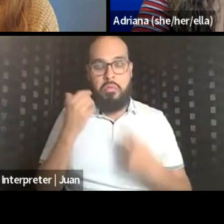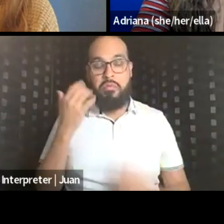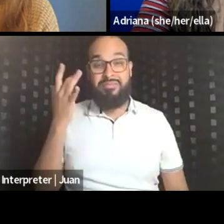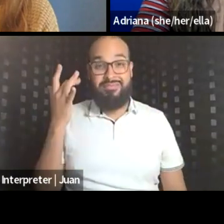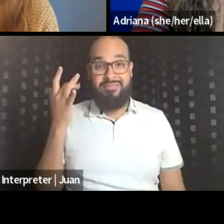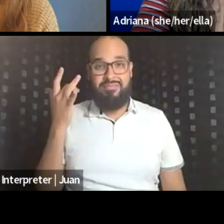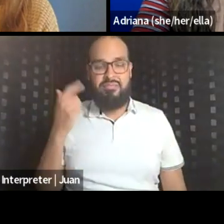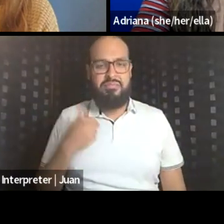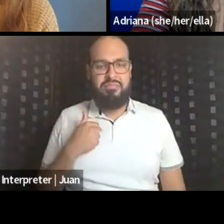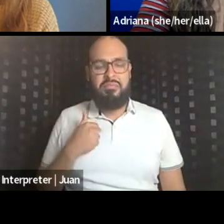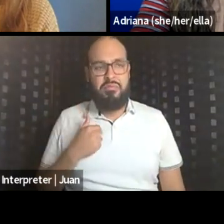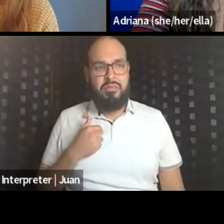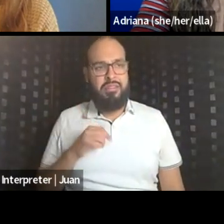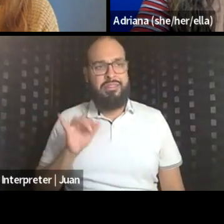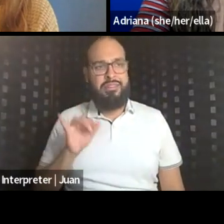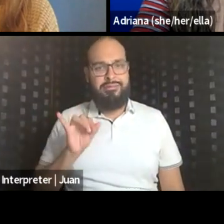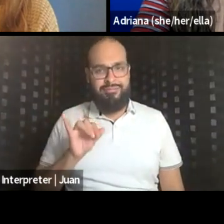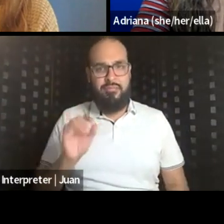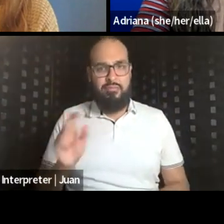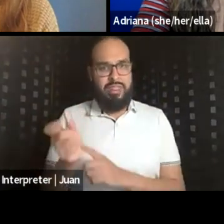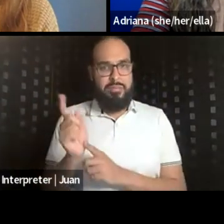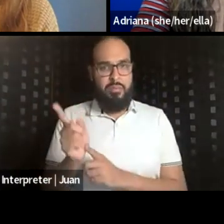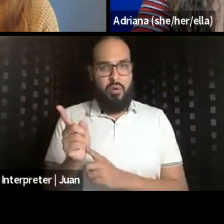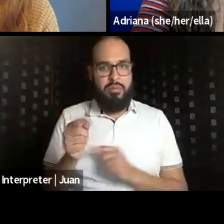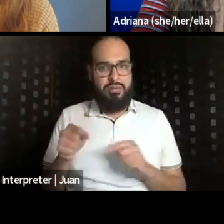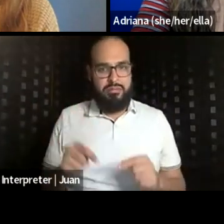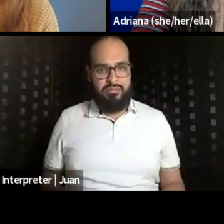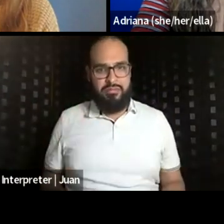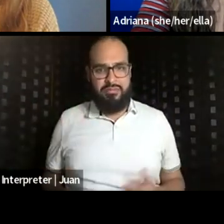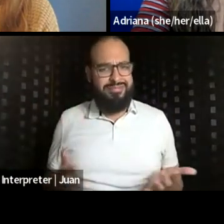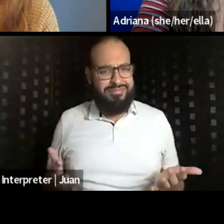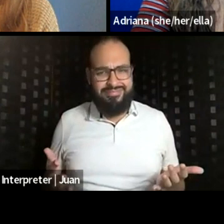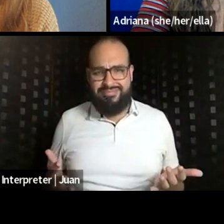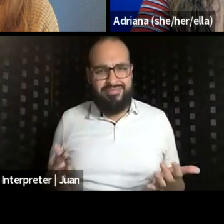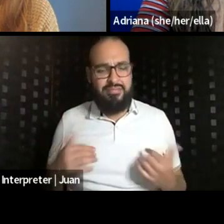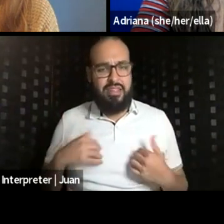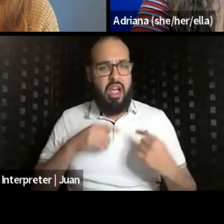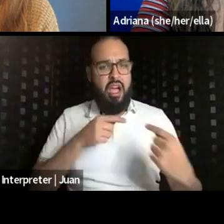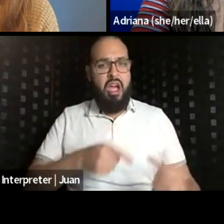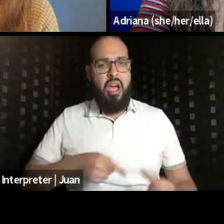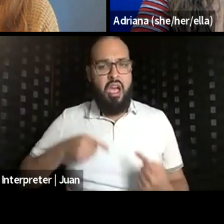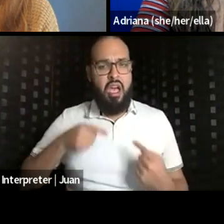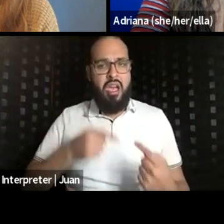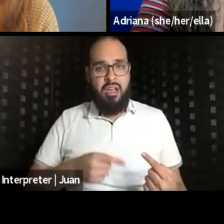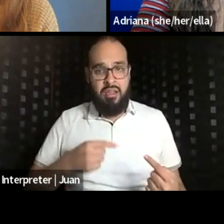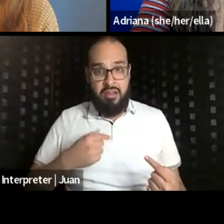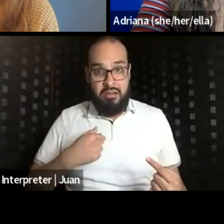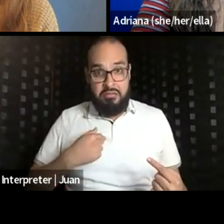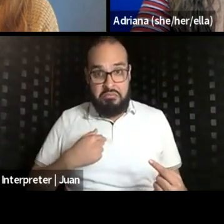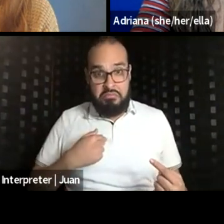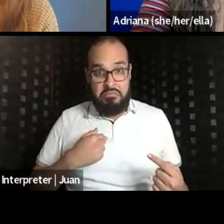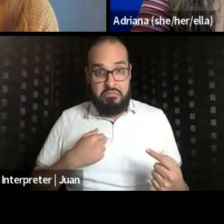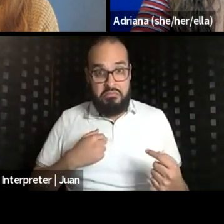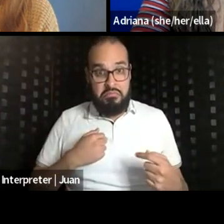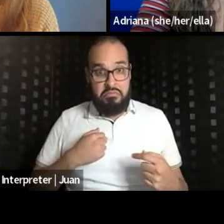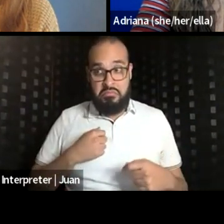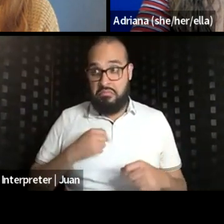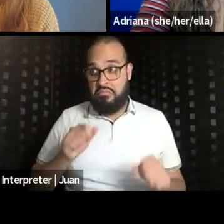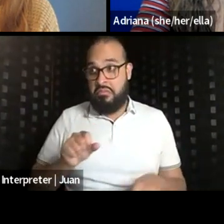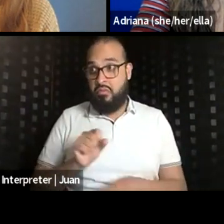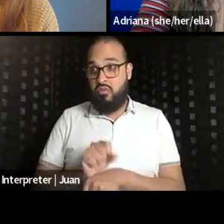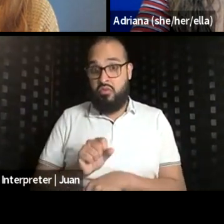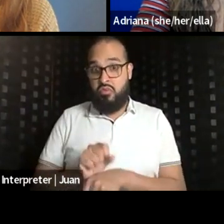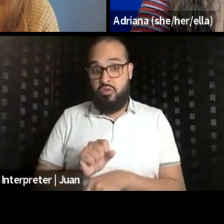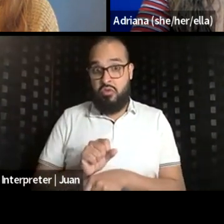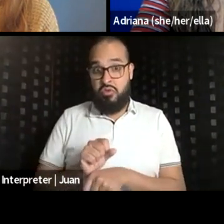Because at that moment, I was struggling so much, like, do I get to work? Because I have to take care of this really high